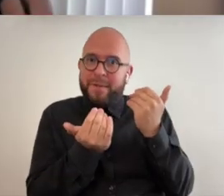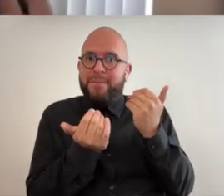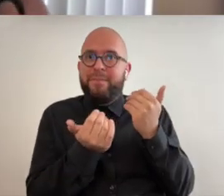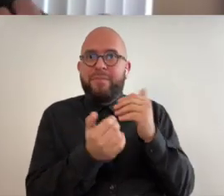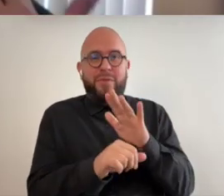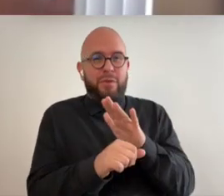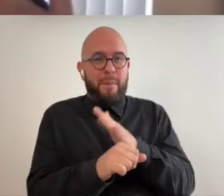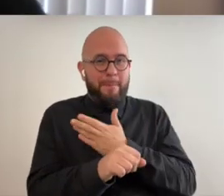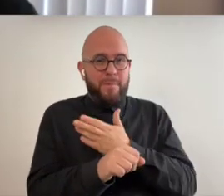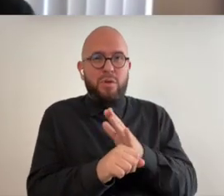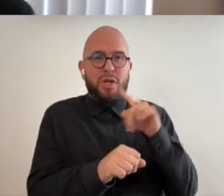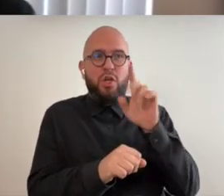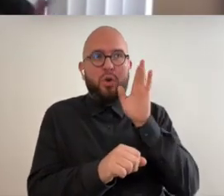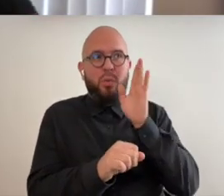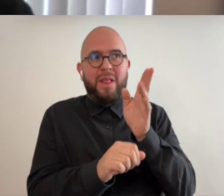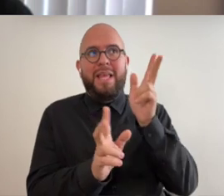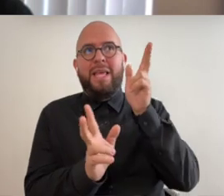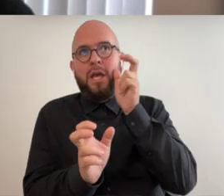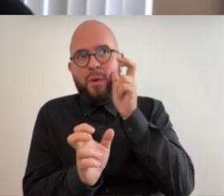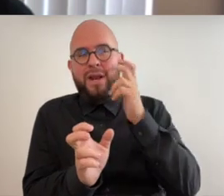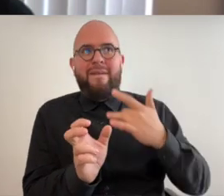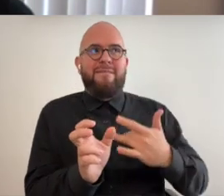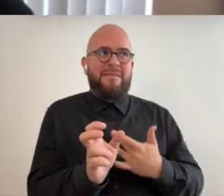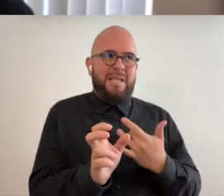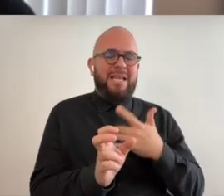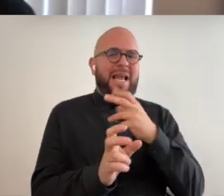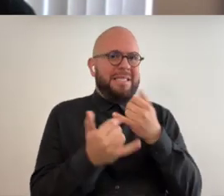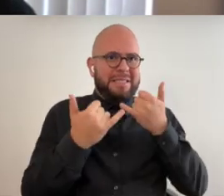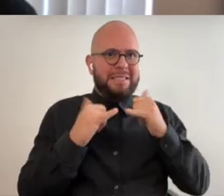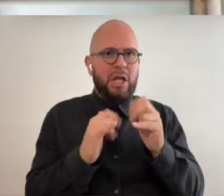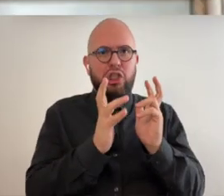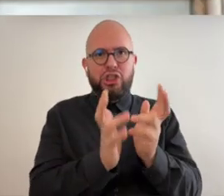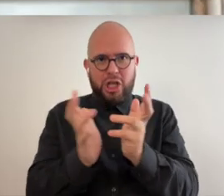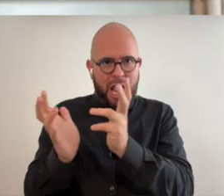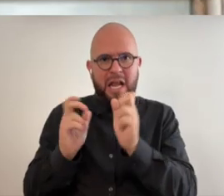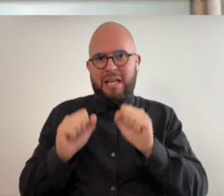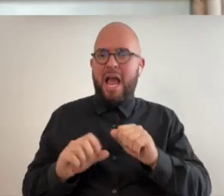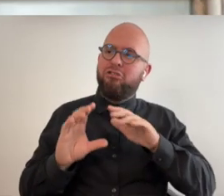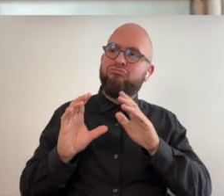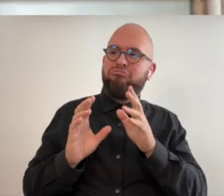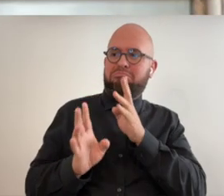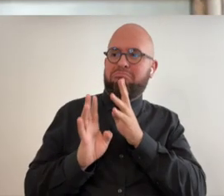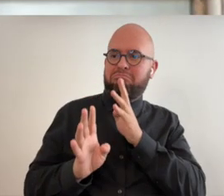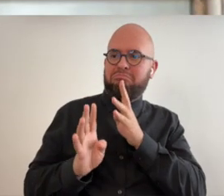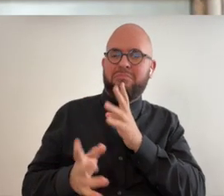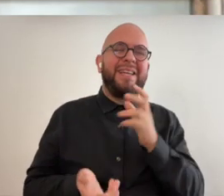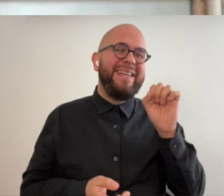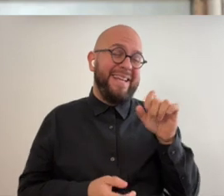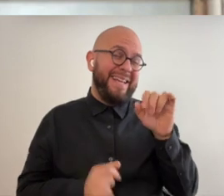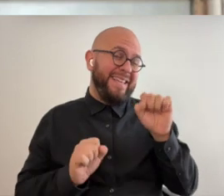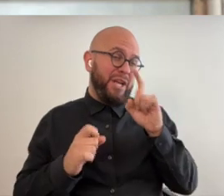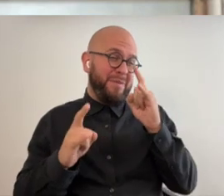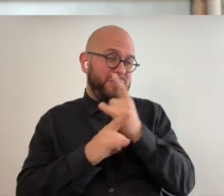the music can be heard and felt and yet people can still converse yeah because that can always be tricky too